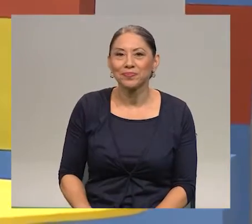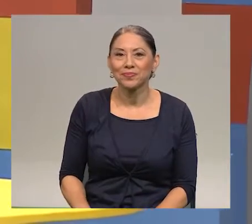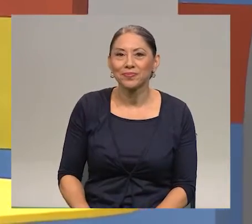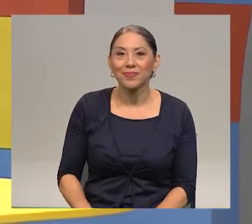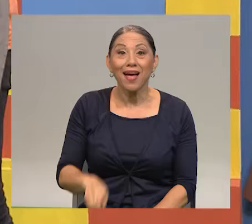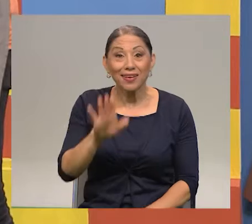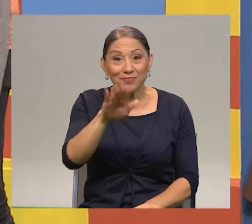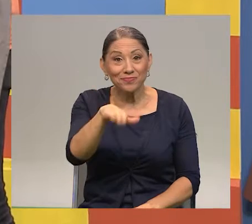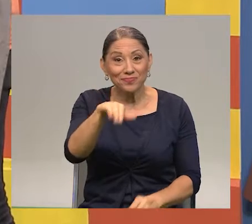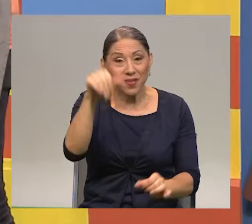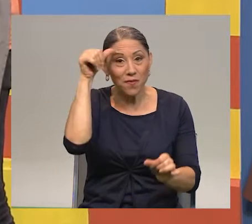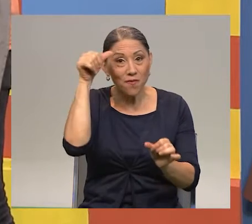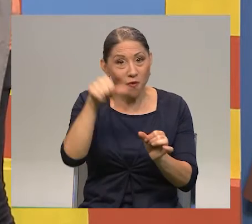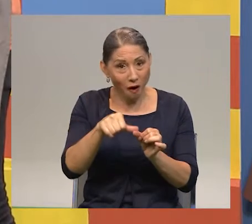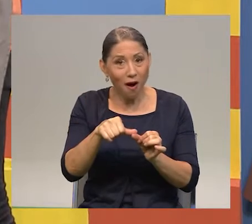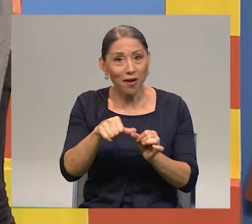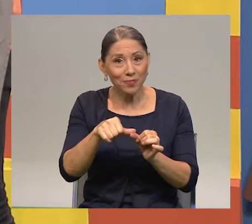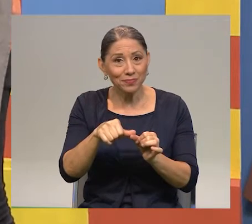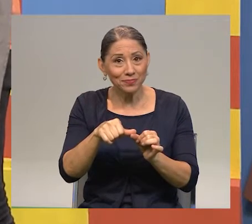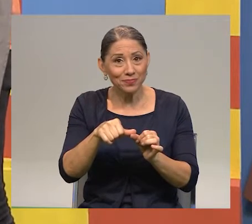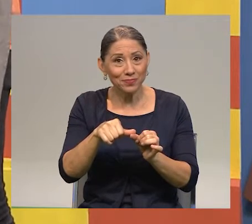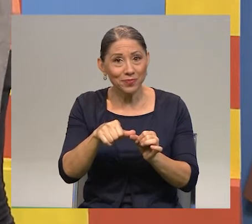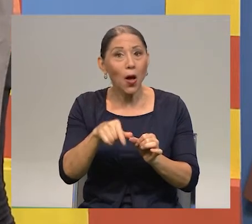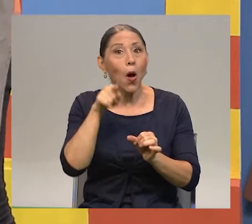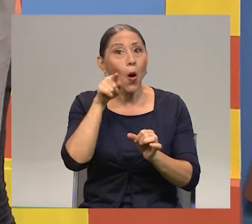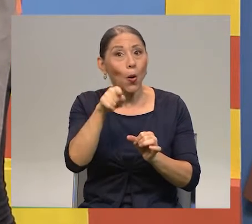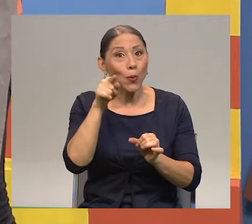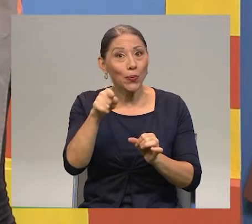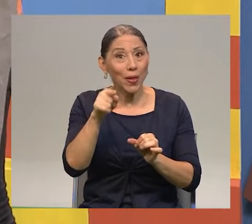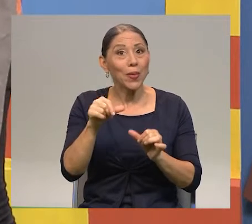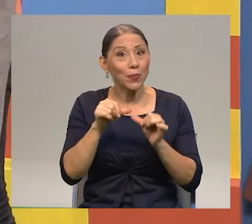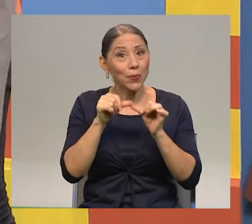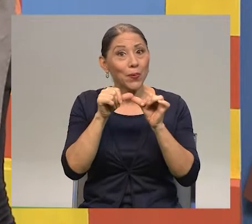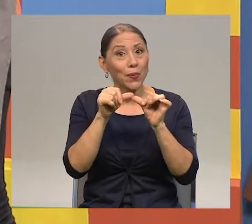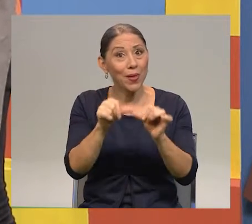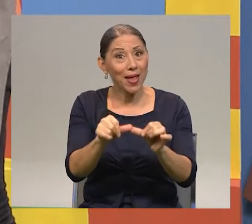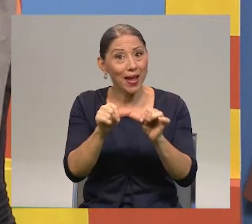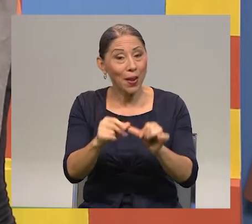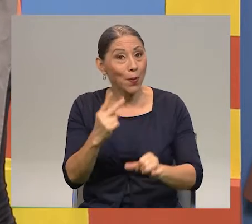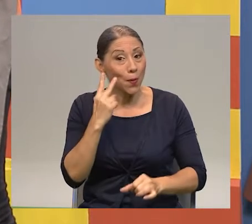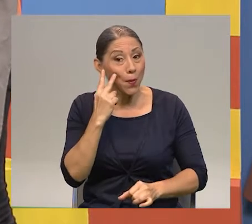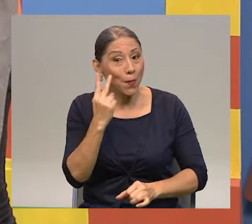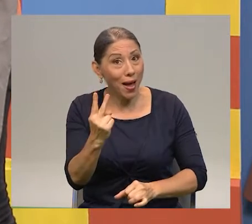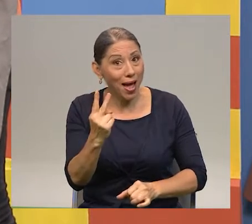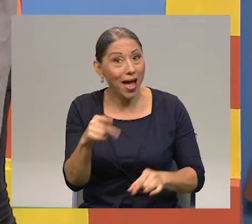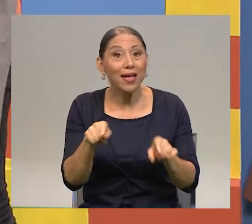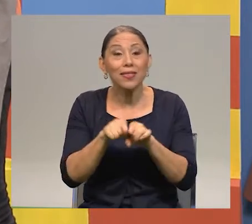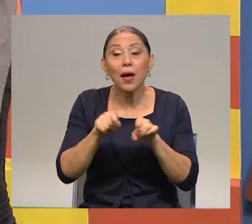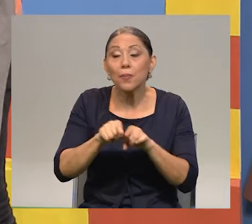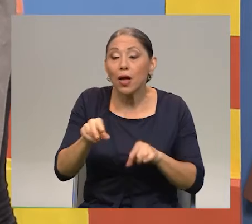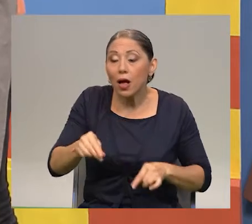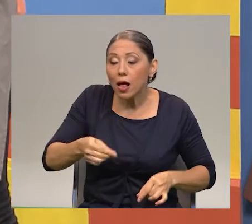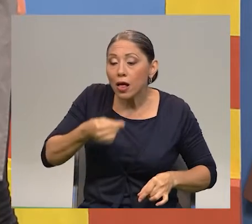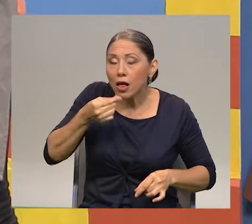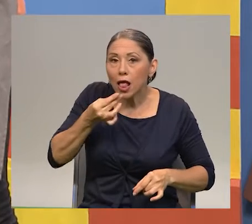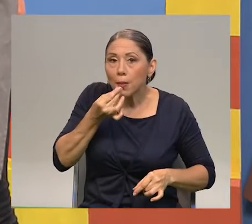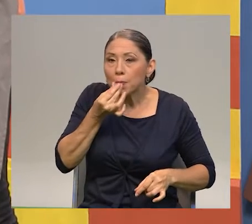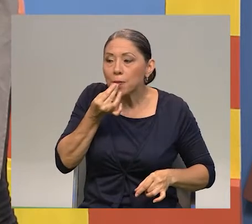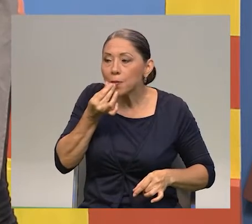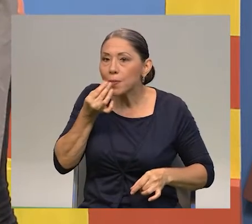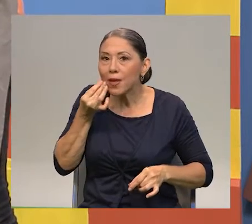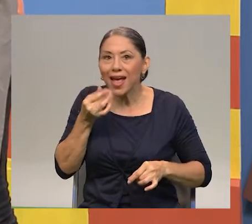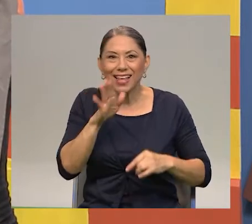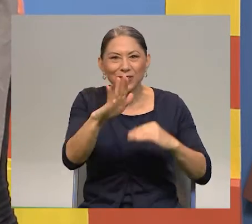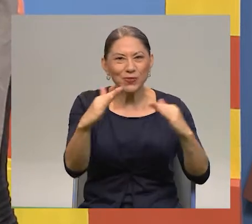remember, keep smelling and tasting at home